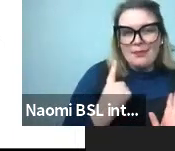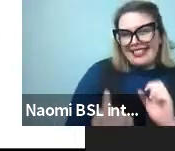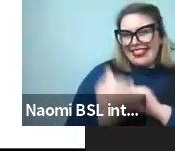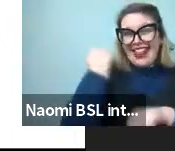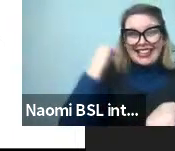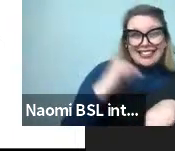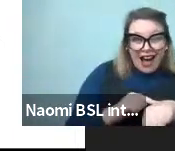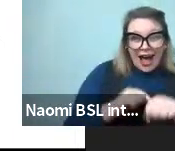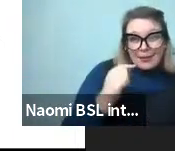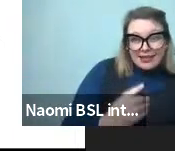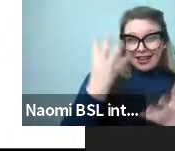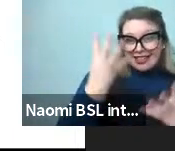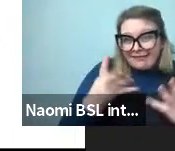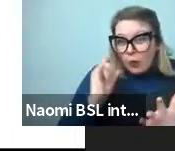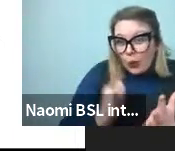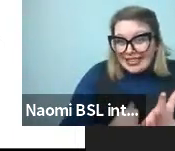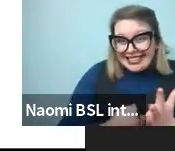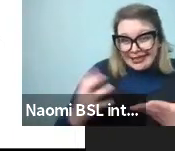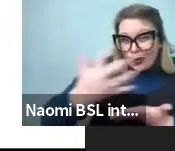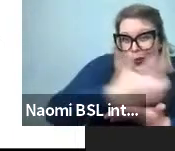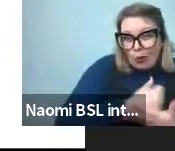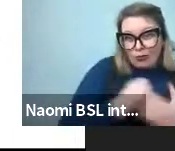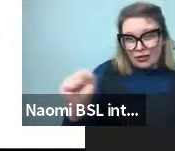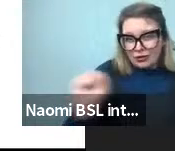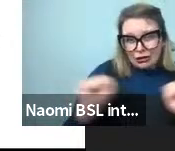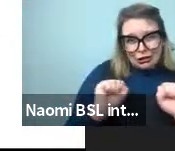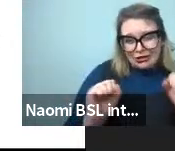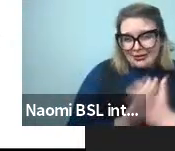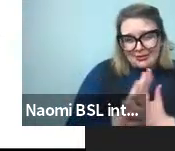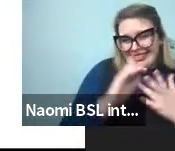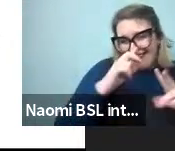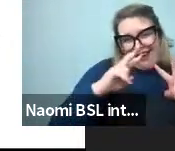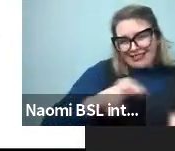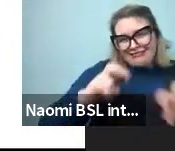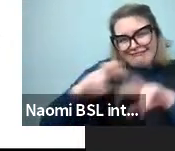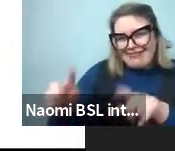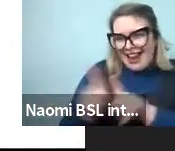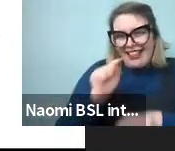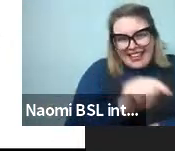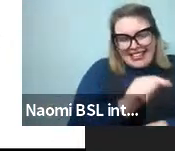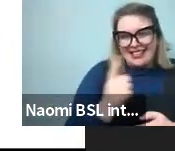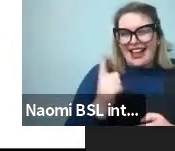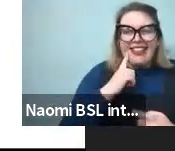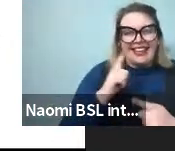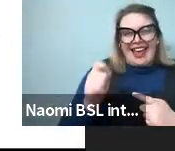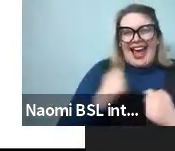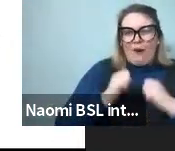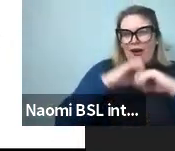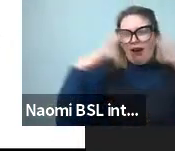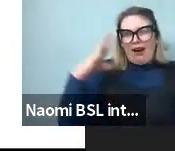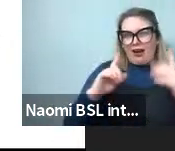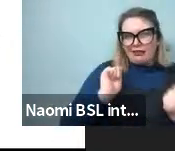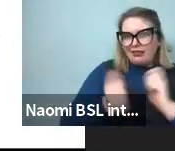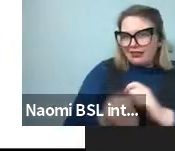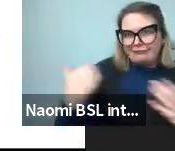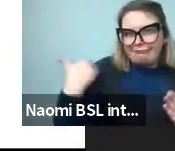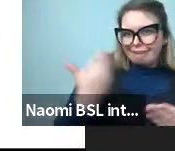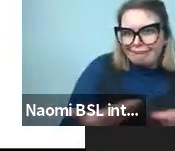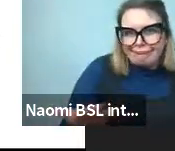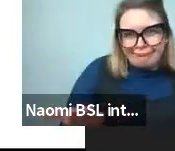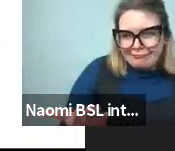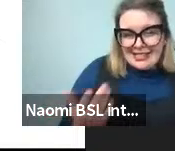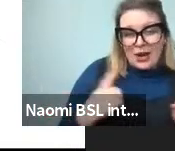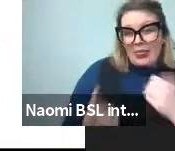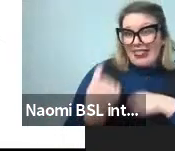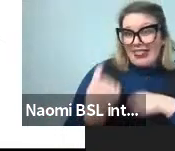weren't available in his time, so he couldn't evaluate this. And also information theory was just in its infancy stage. And so that was when Claude Shannon was just doing